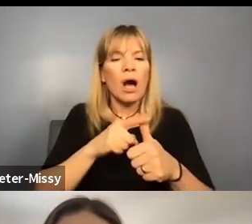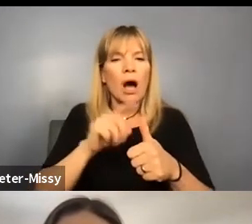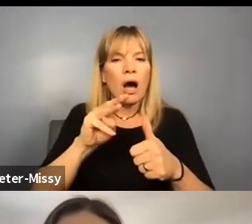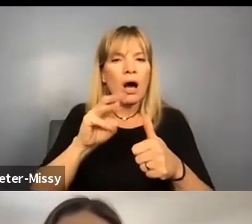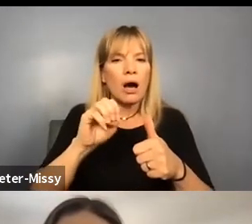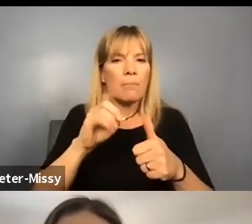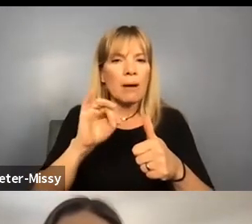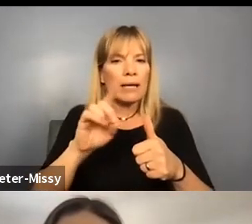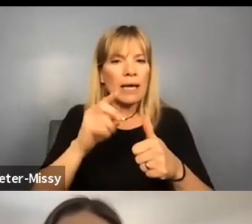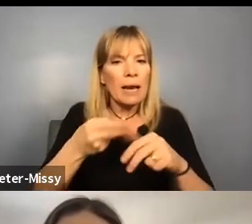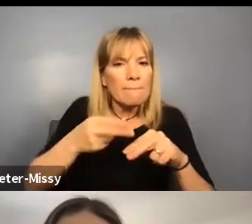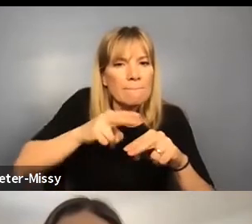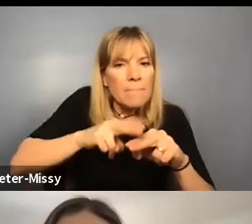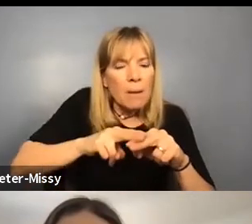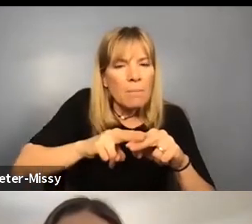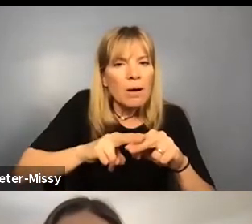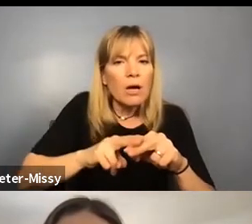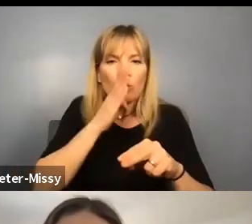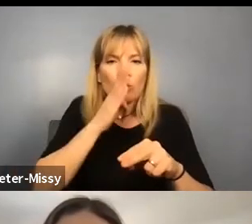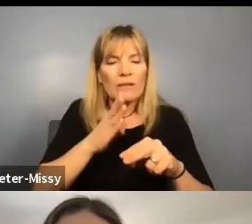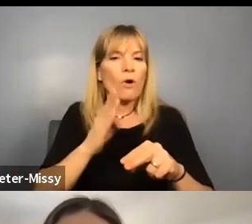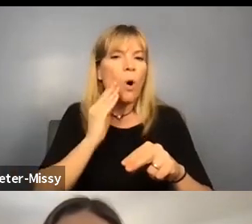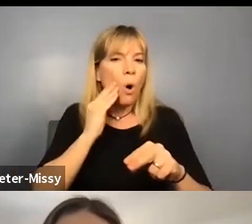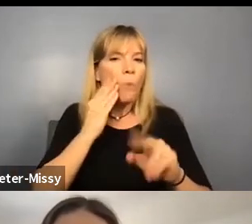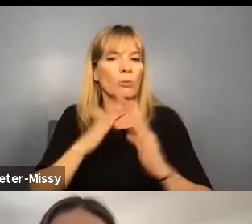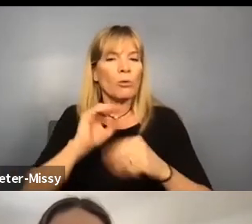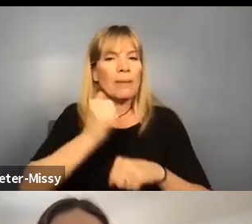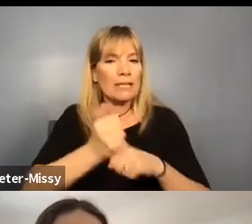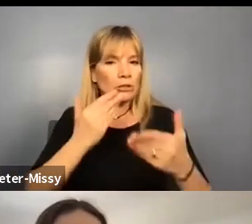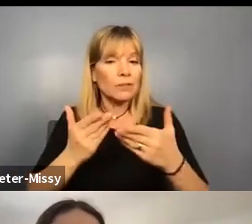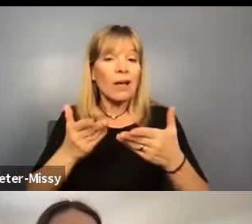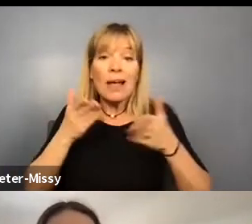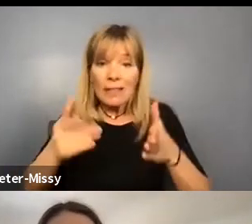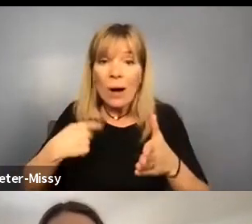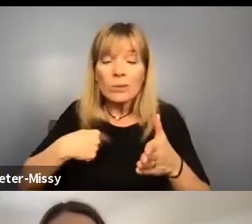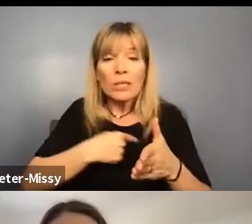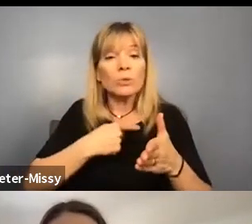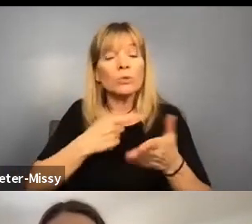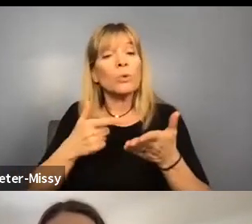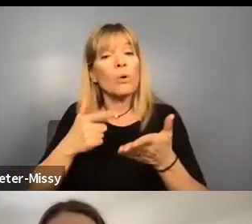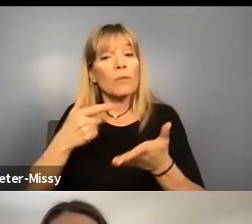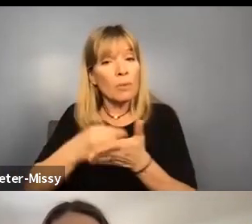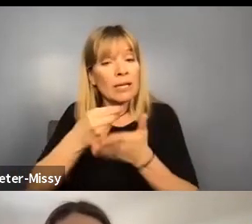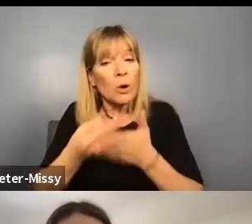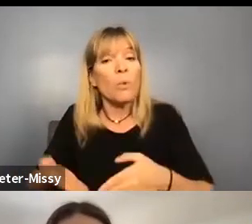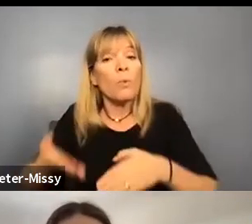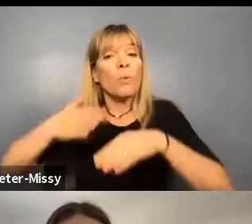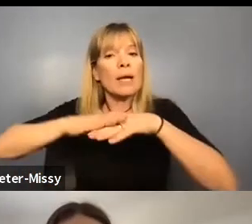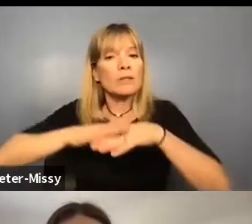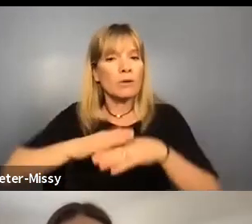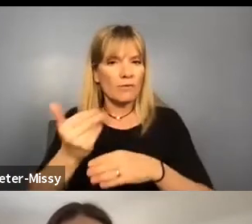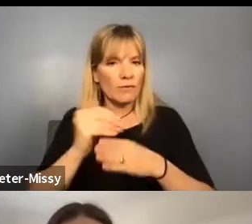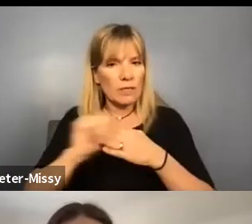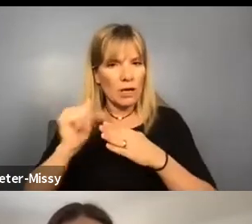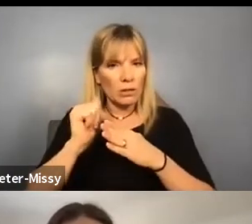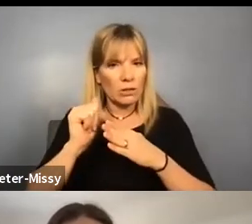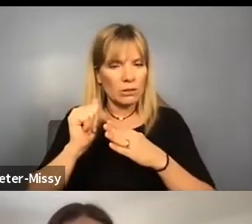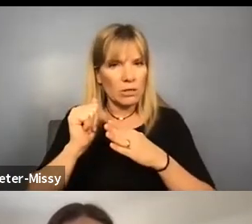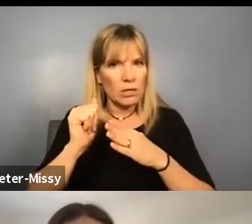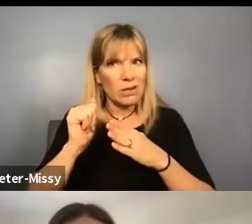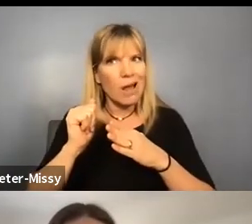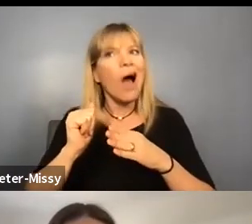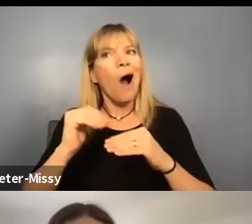directly for home and community-based services that would allow us to raise wages of care workers to $15 and above,